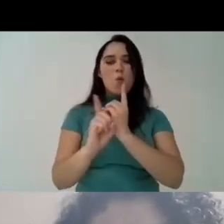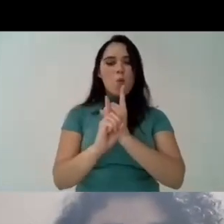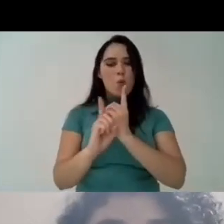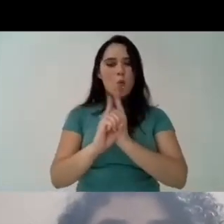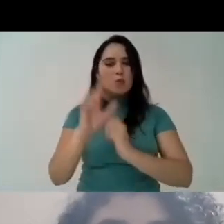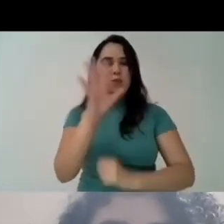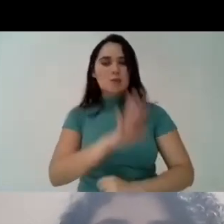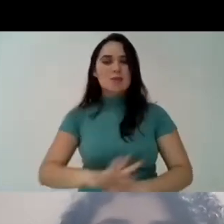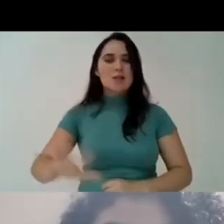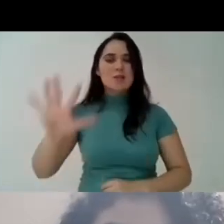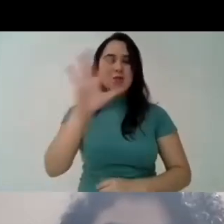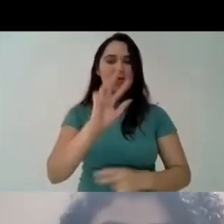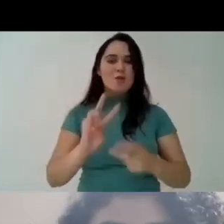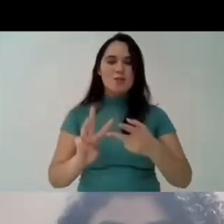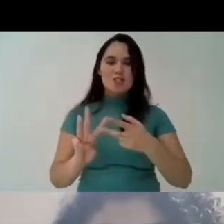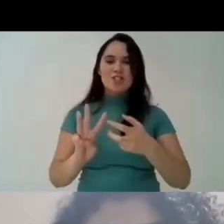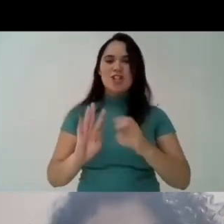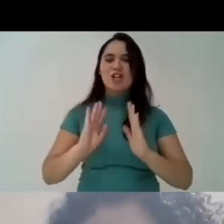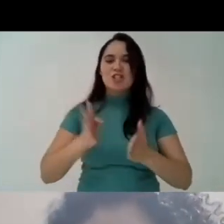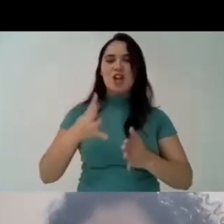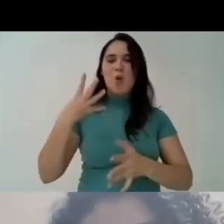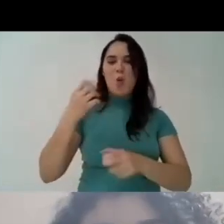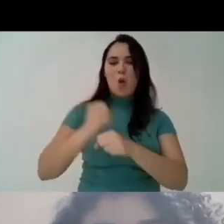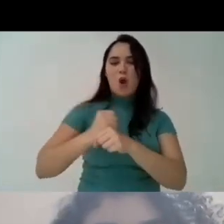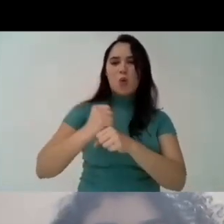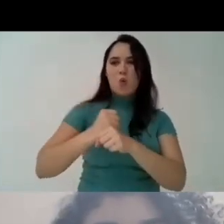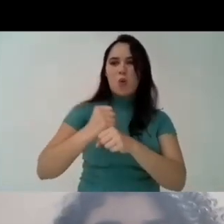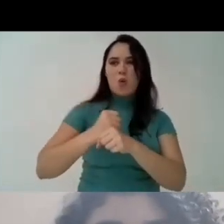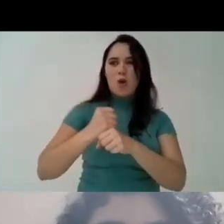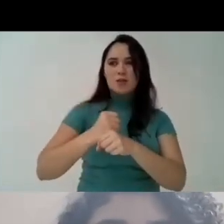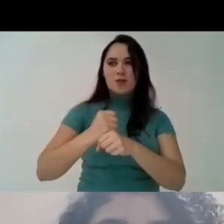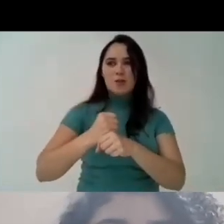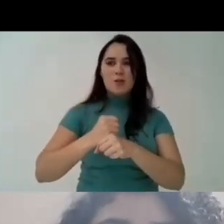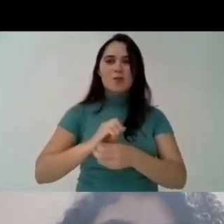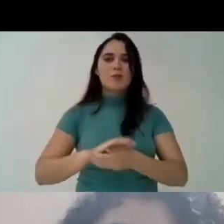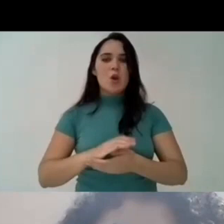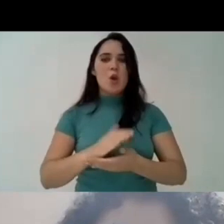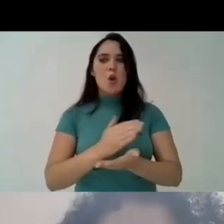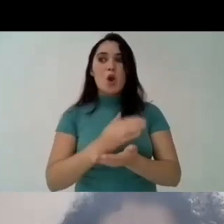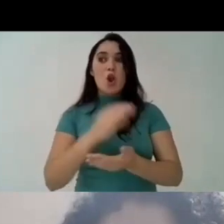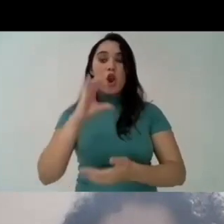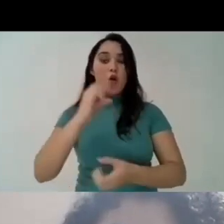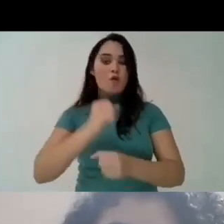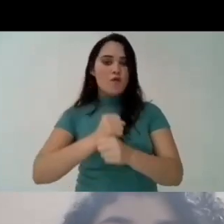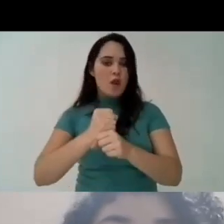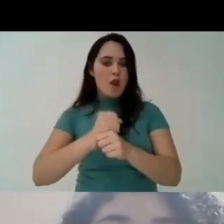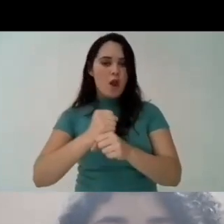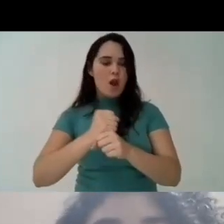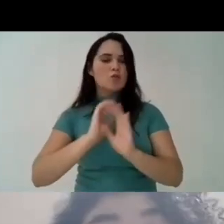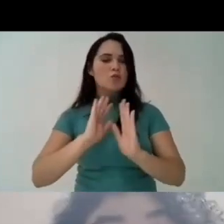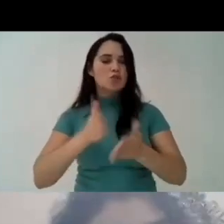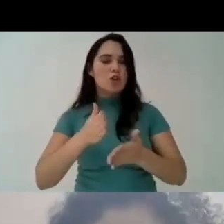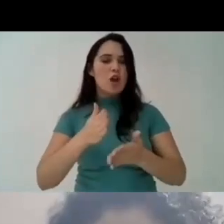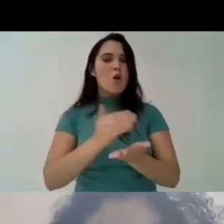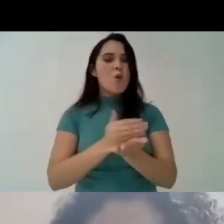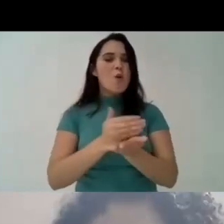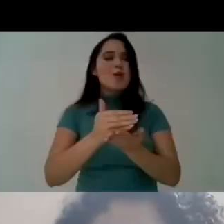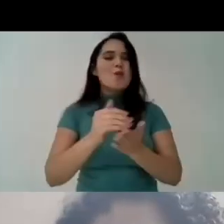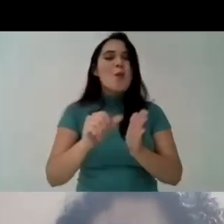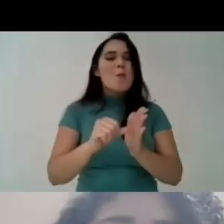our interest in this area and we had also a conference in salvador